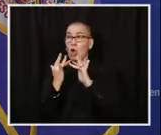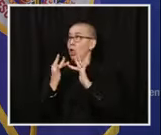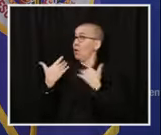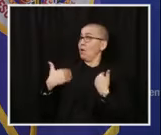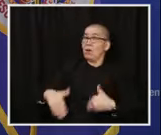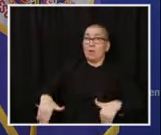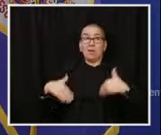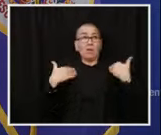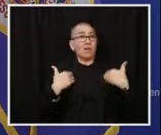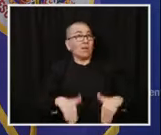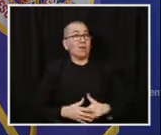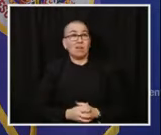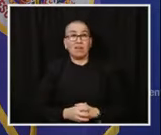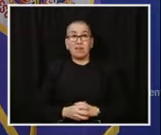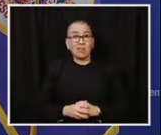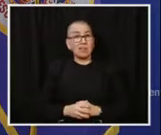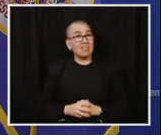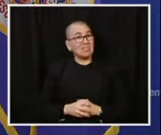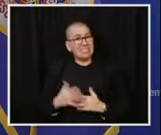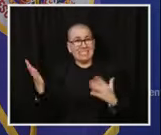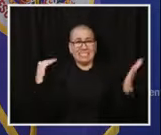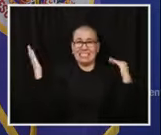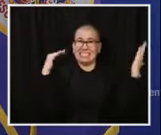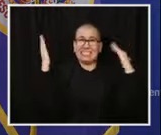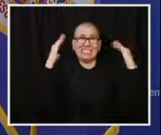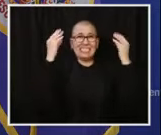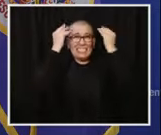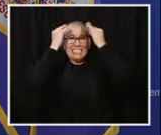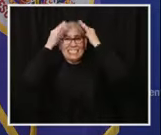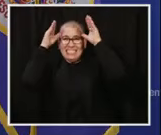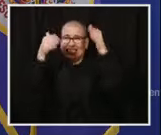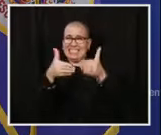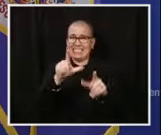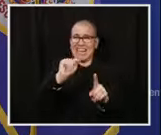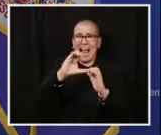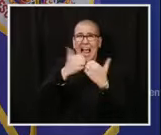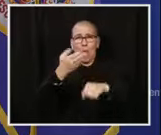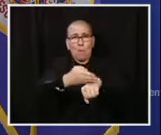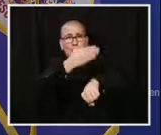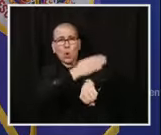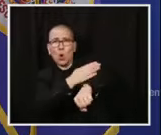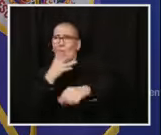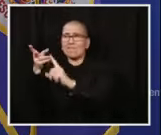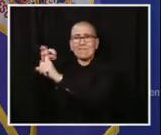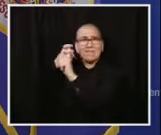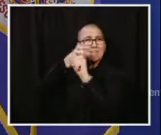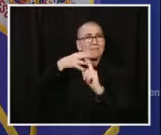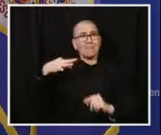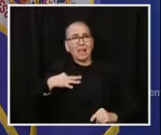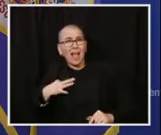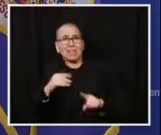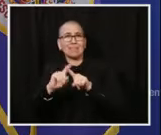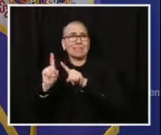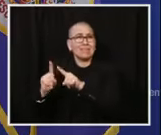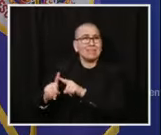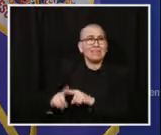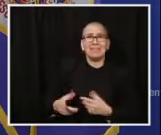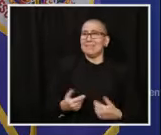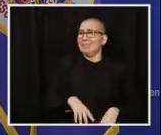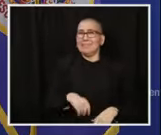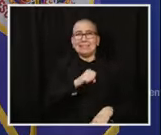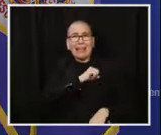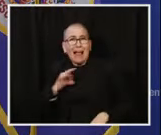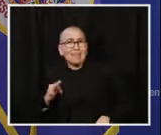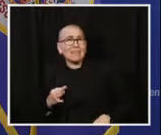our long-term care facilities by providing the support we've been talking about with testing, staffing, facilitating connections between long-term